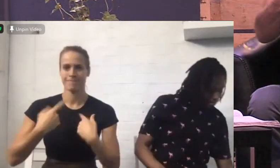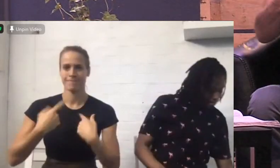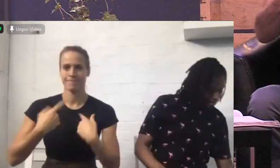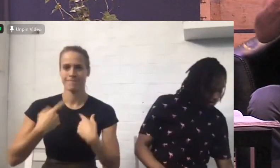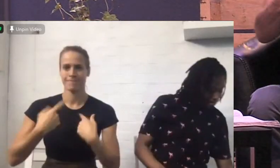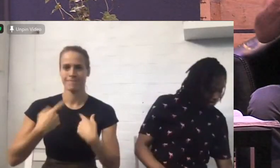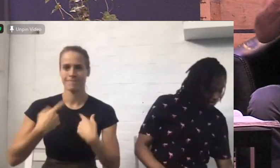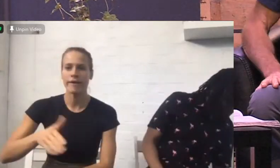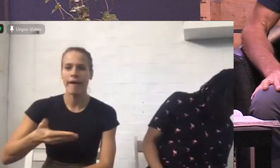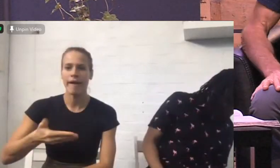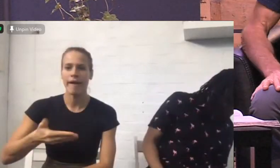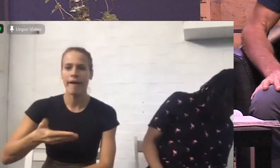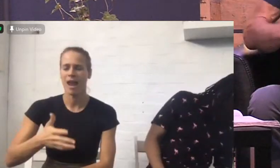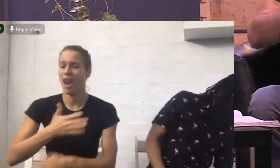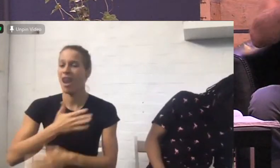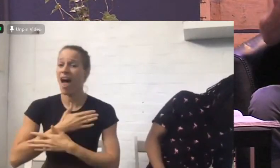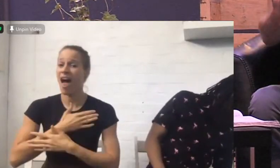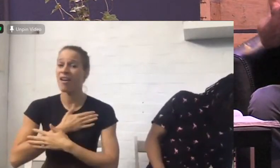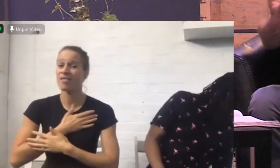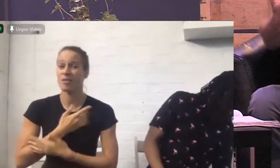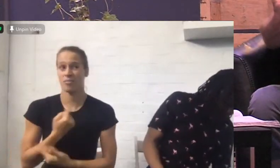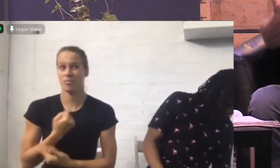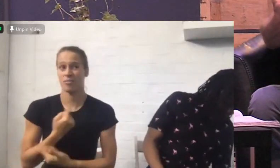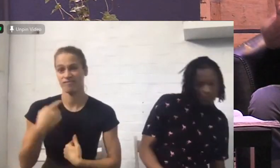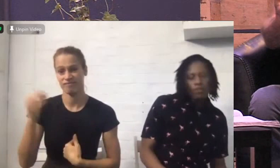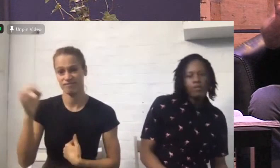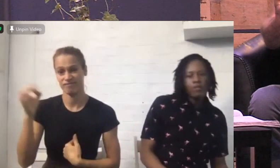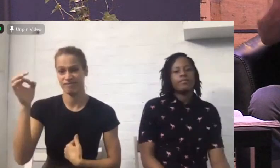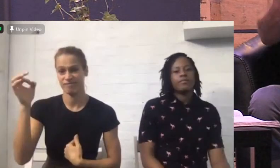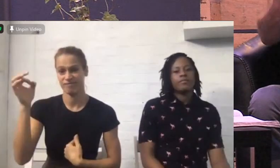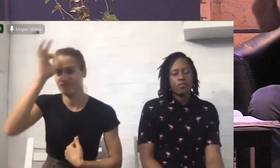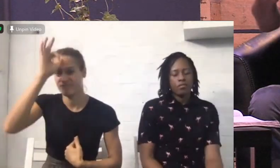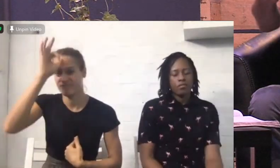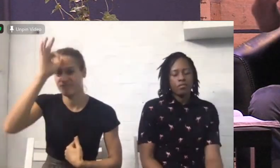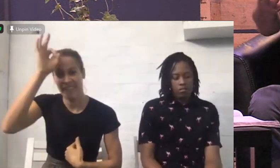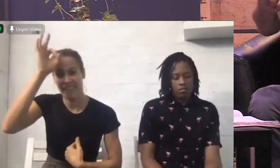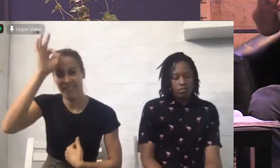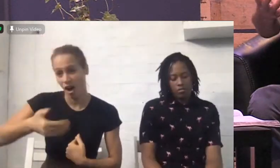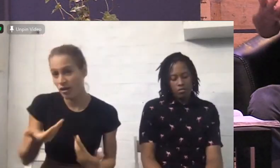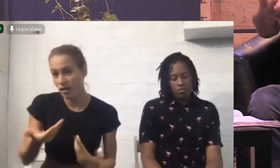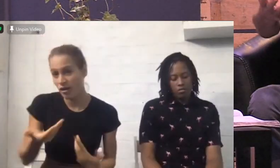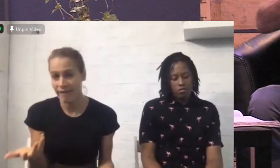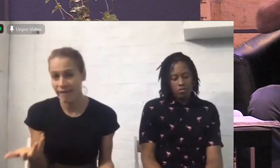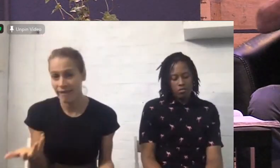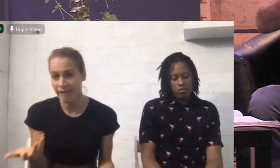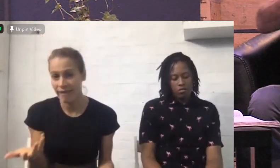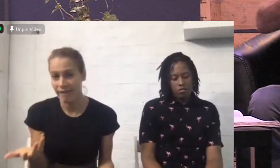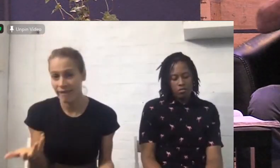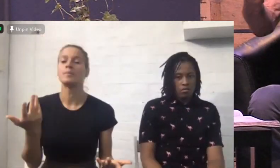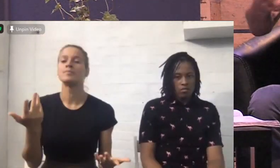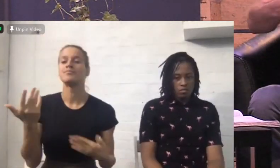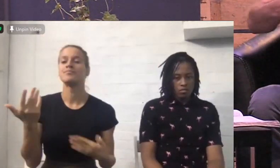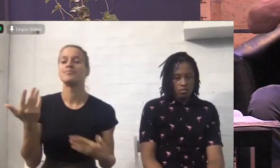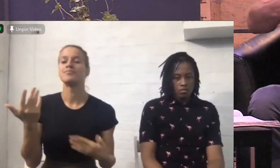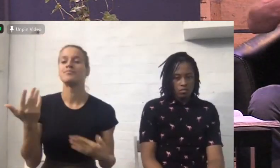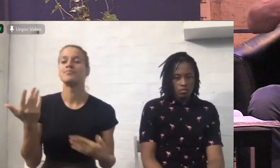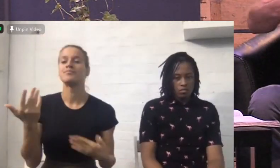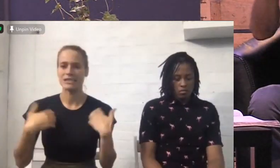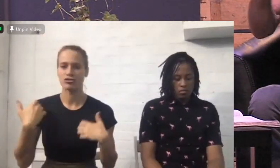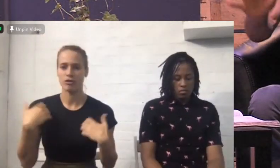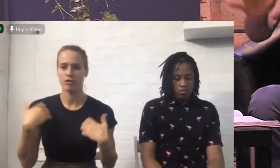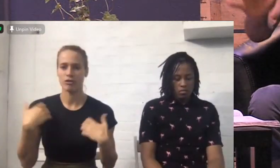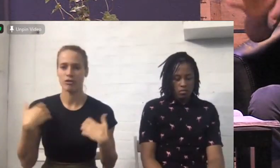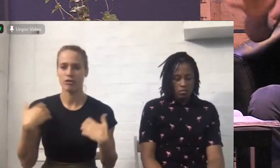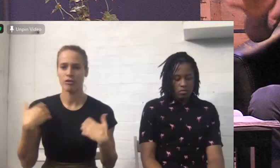very interesting to watch people as they grow older isn't it our children our first three we never showed any